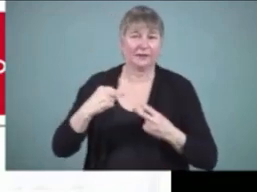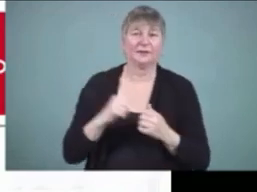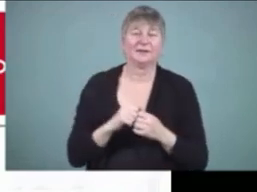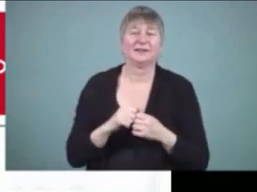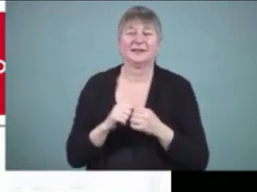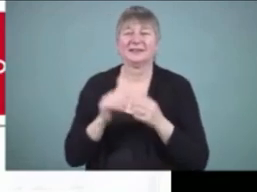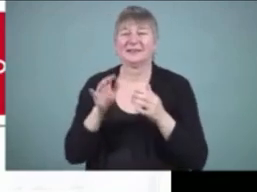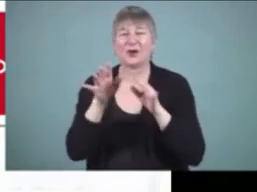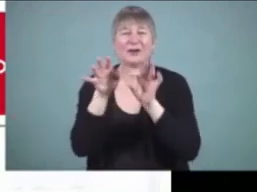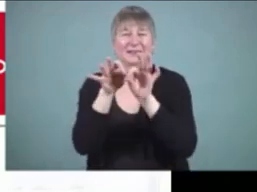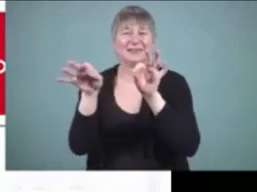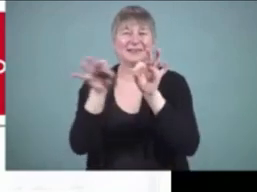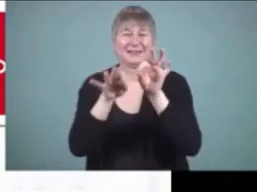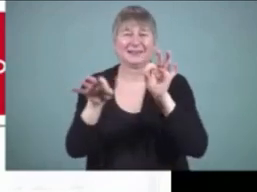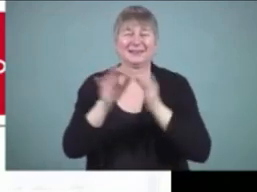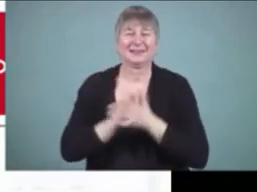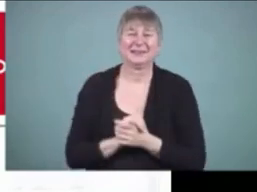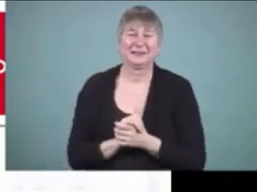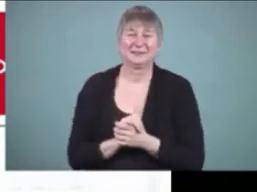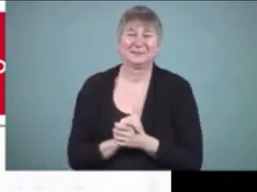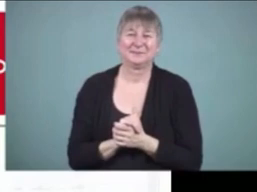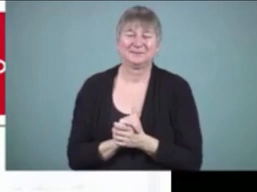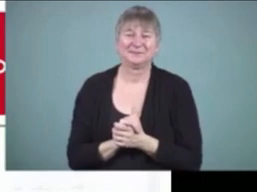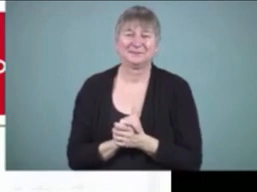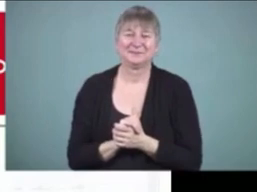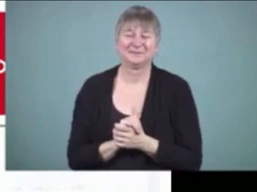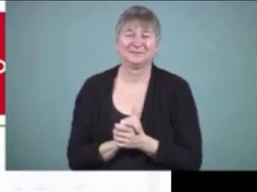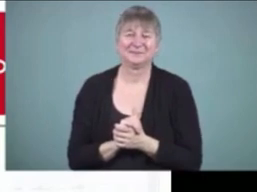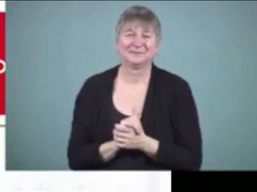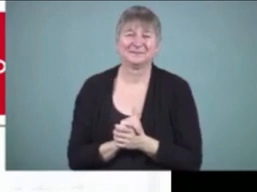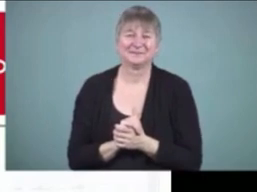what do you see i see a bat looking at me